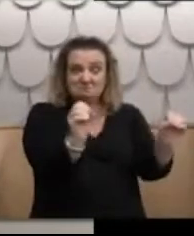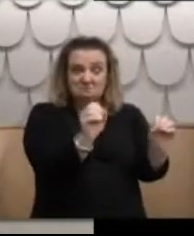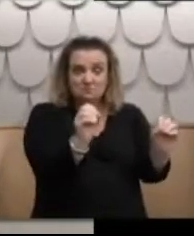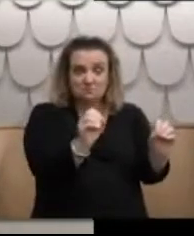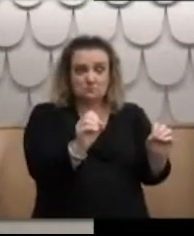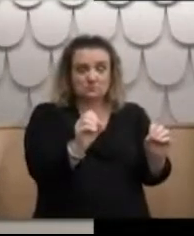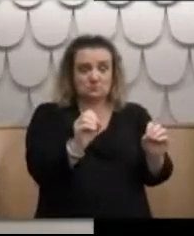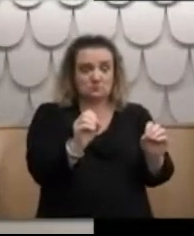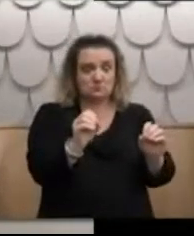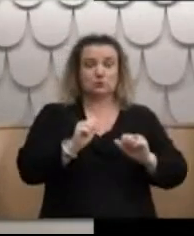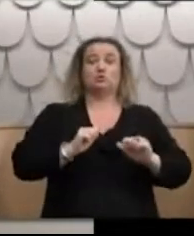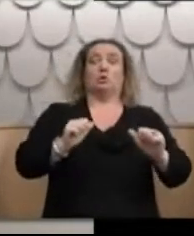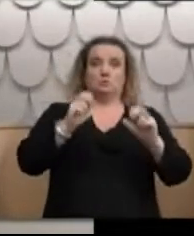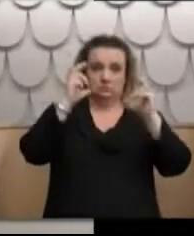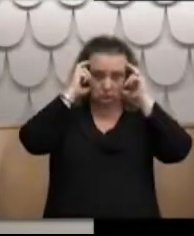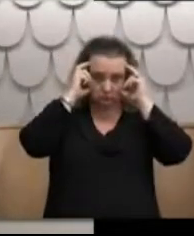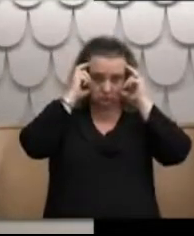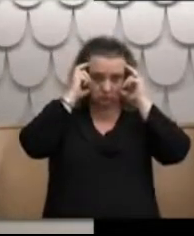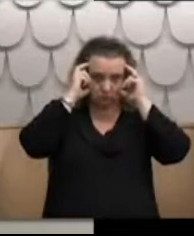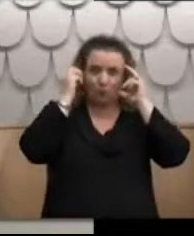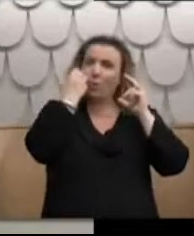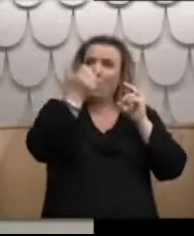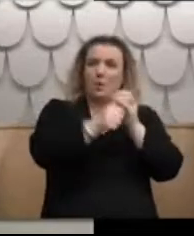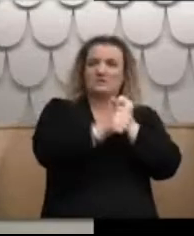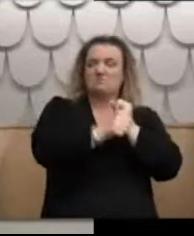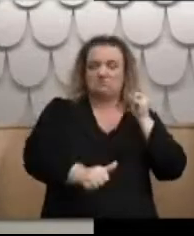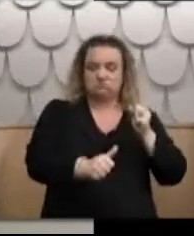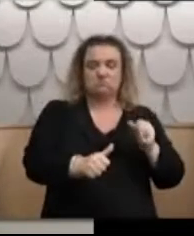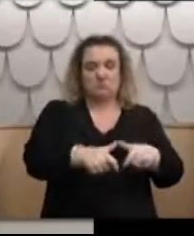Every time I got shocked, I defecated in my penis.